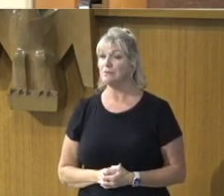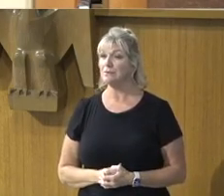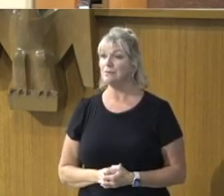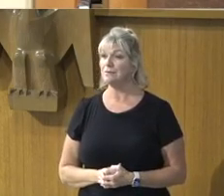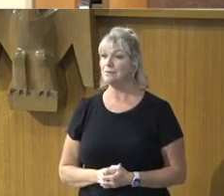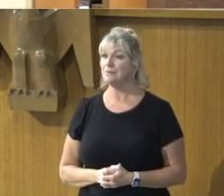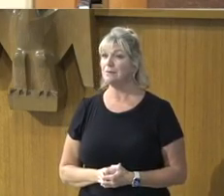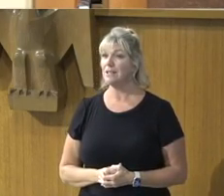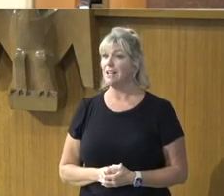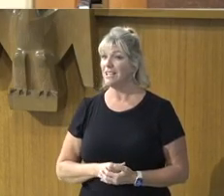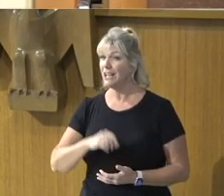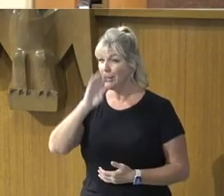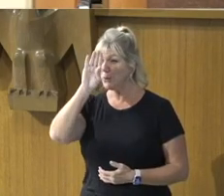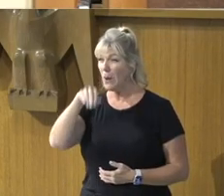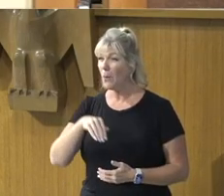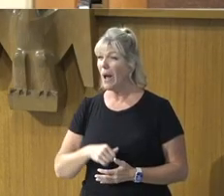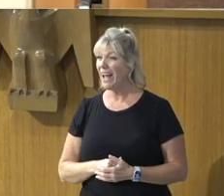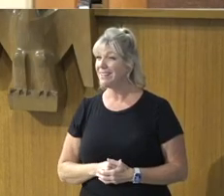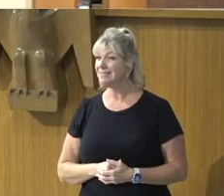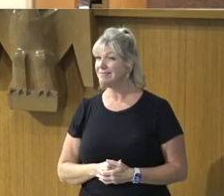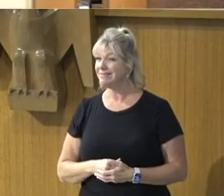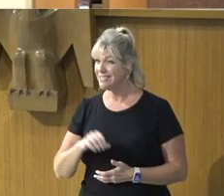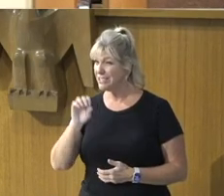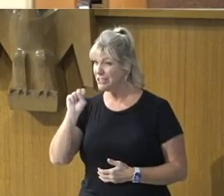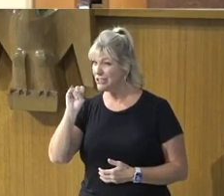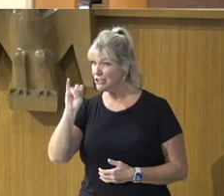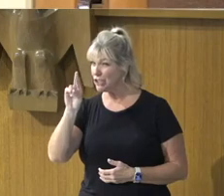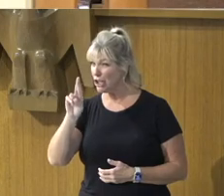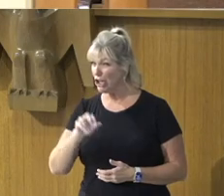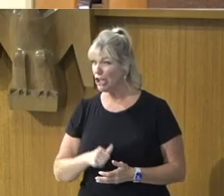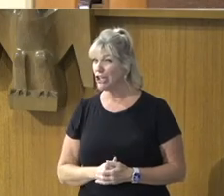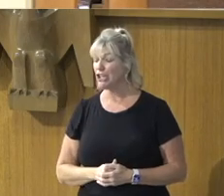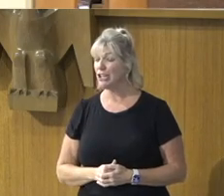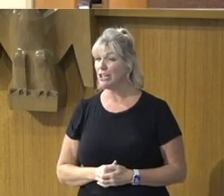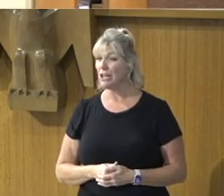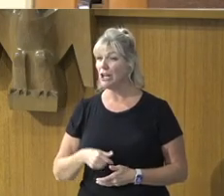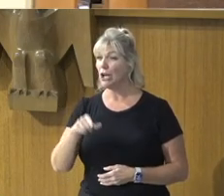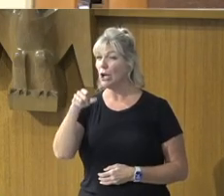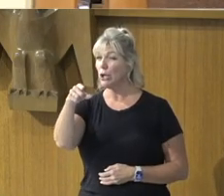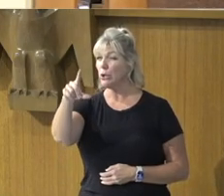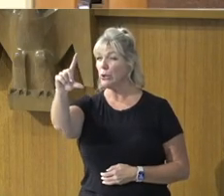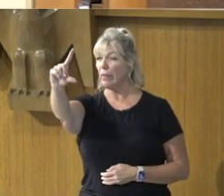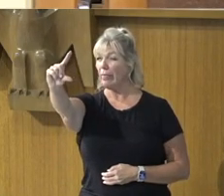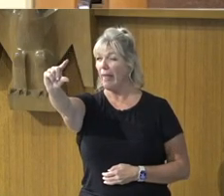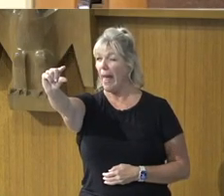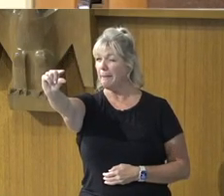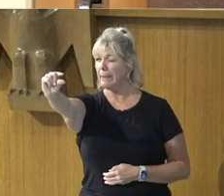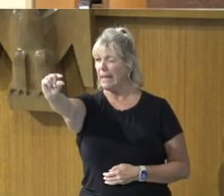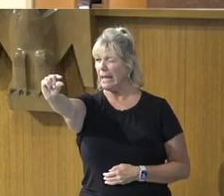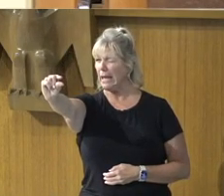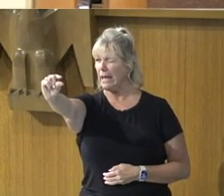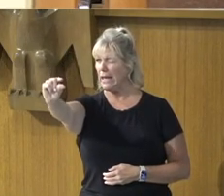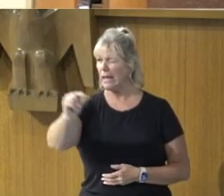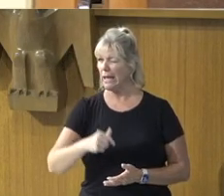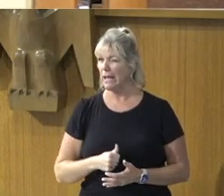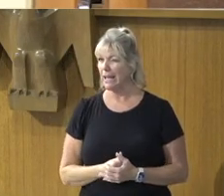And you know, sir, You're only that big,